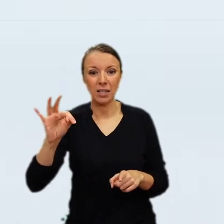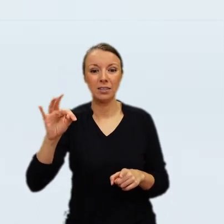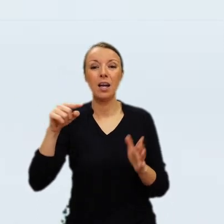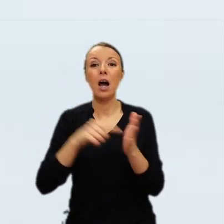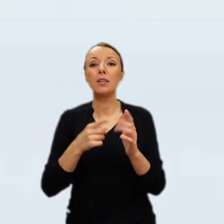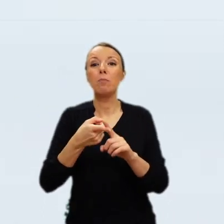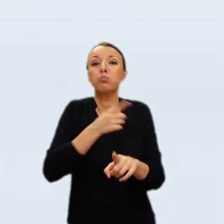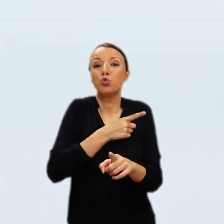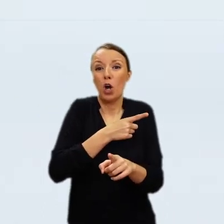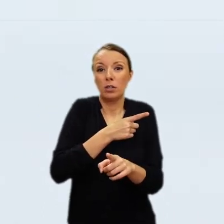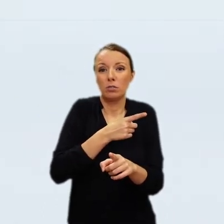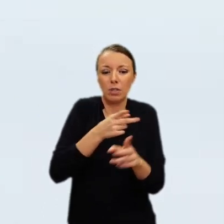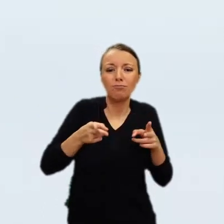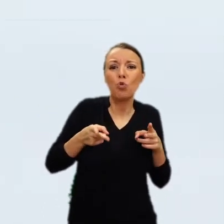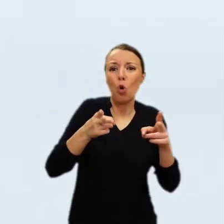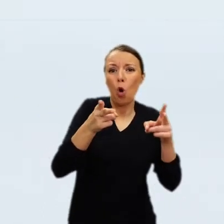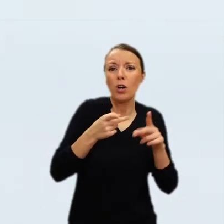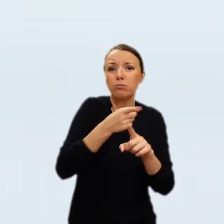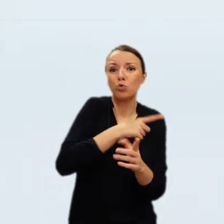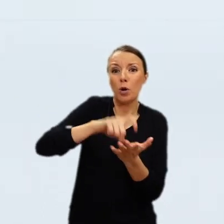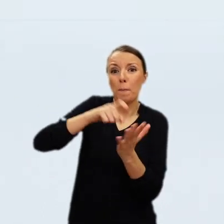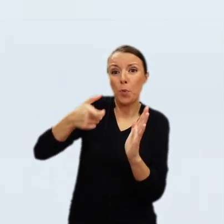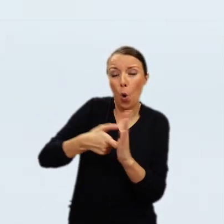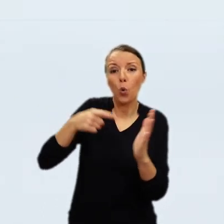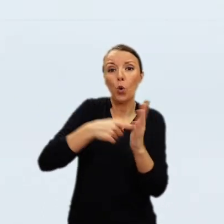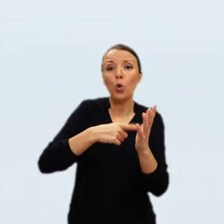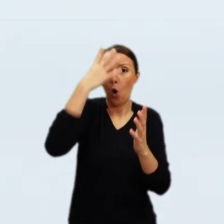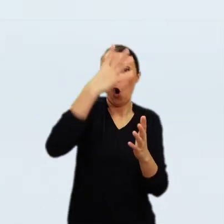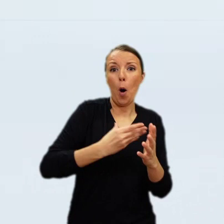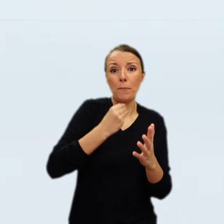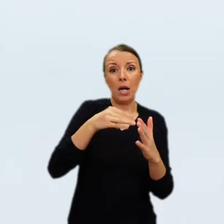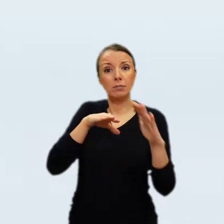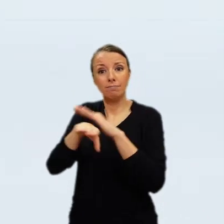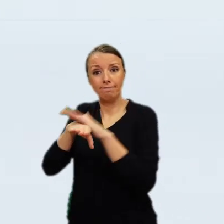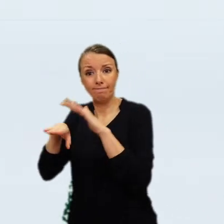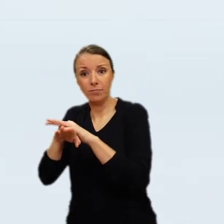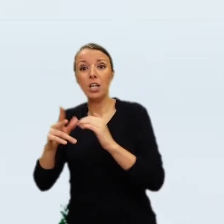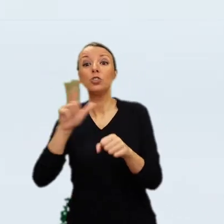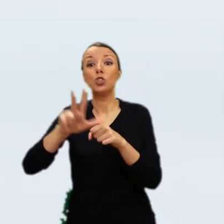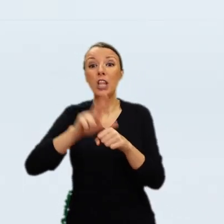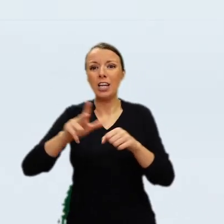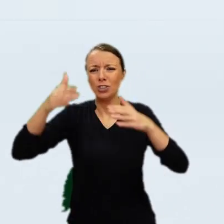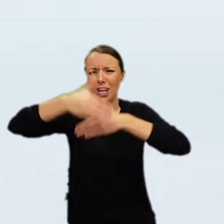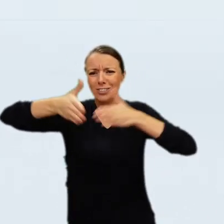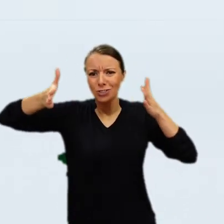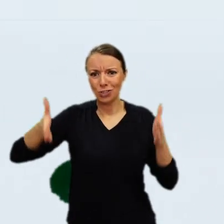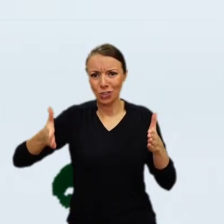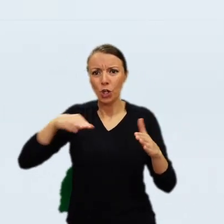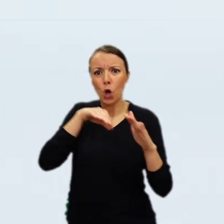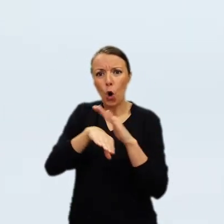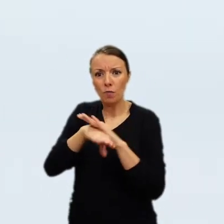absolutely in the same state since his departure from his capital to Grodno in 1795.